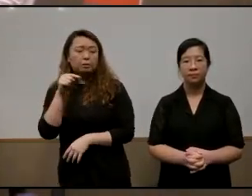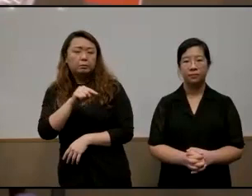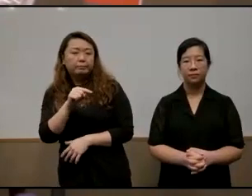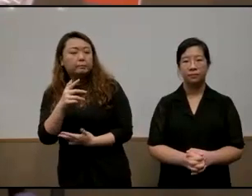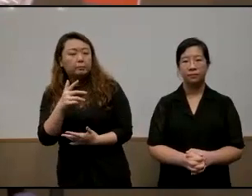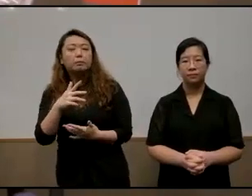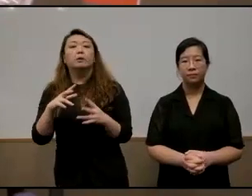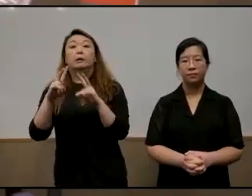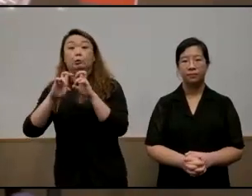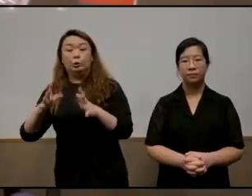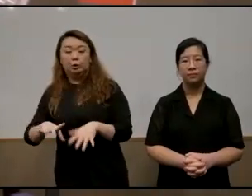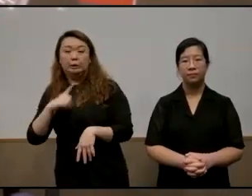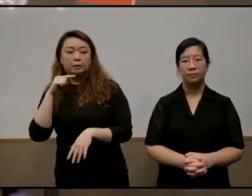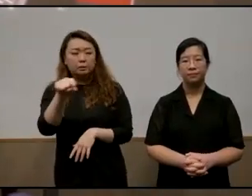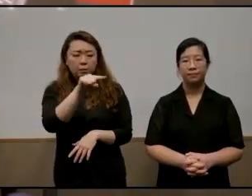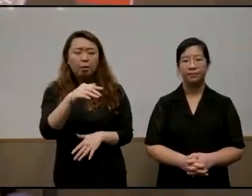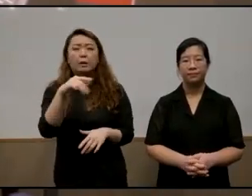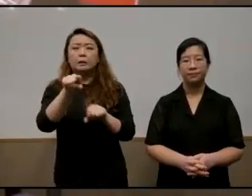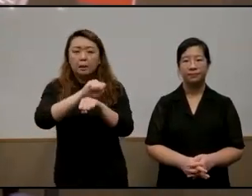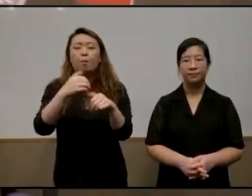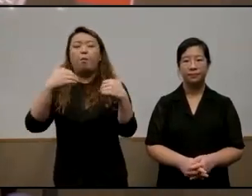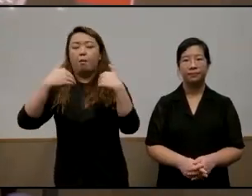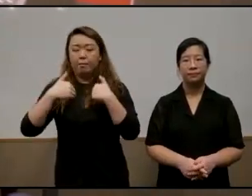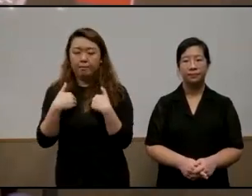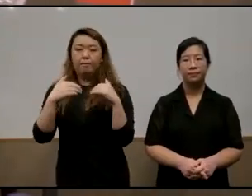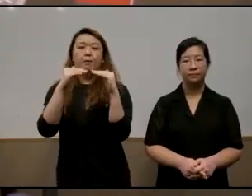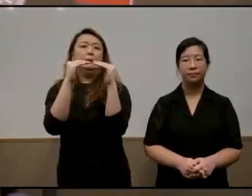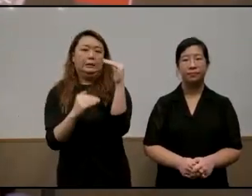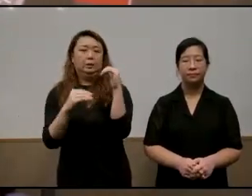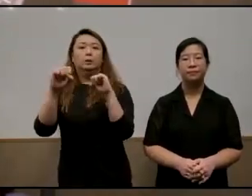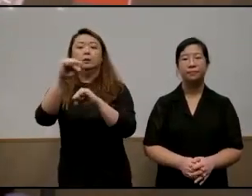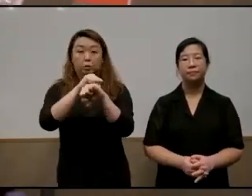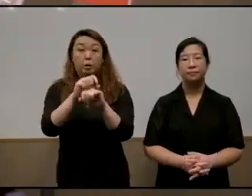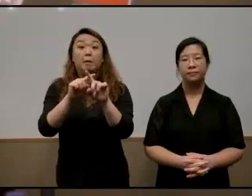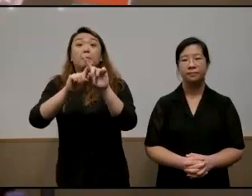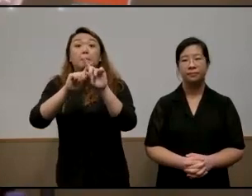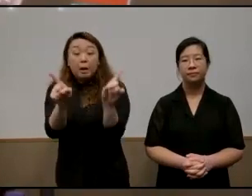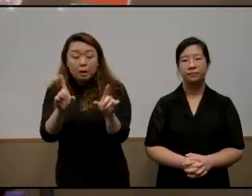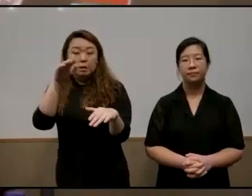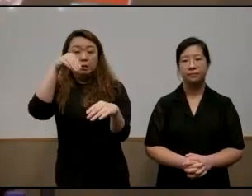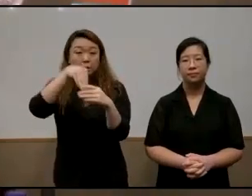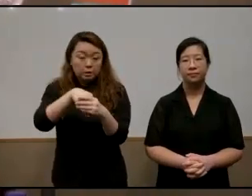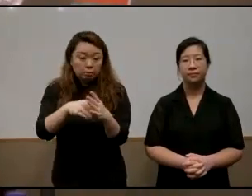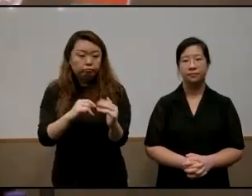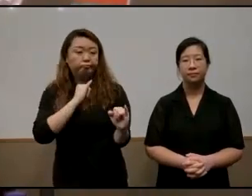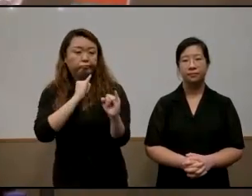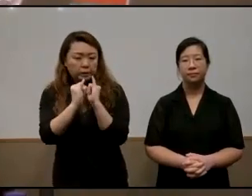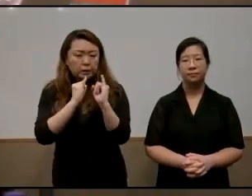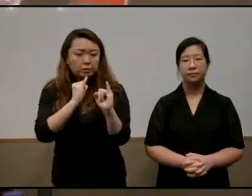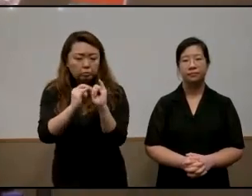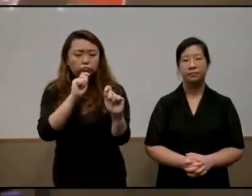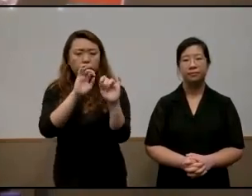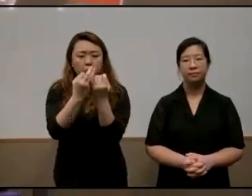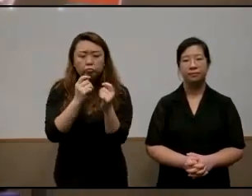researchers are pointing towards some level of inequality in singapore's education system but then when i was in the field when i was kind of speaking to families